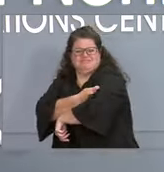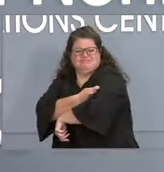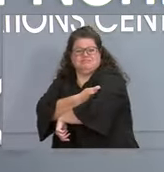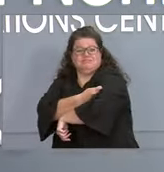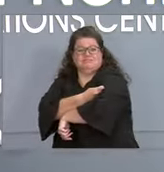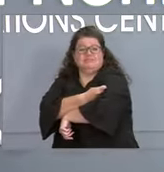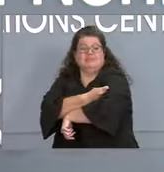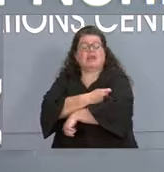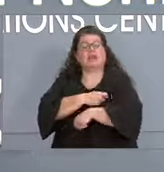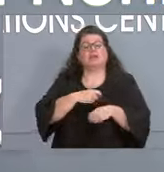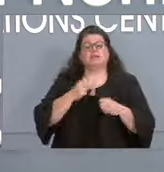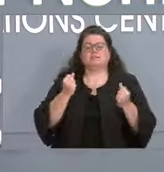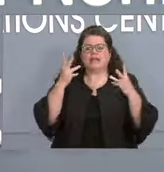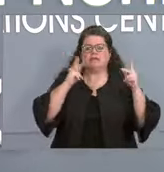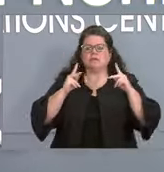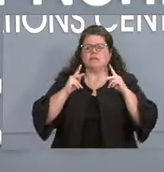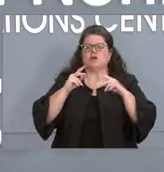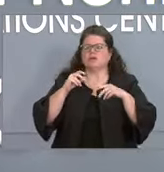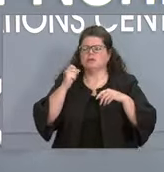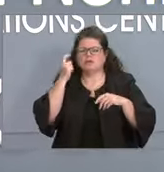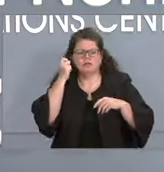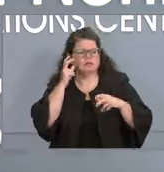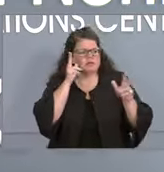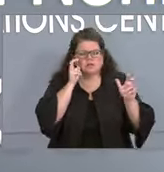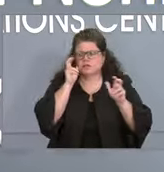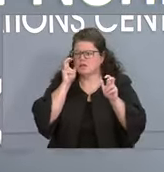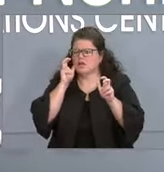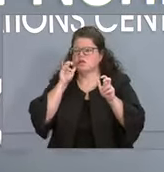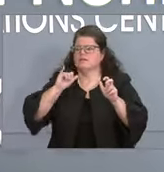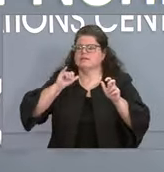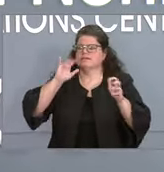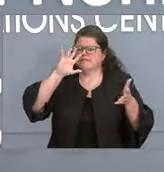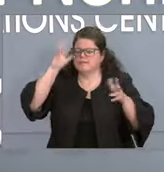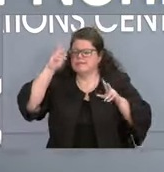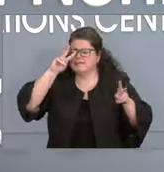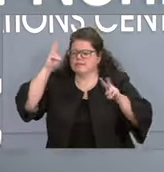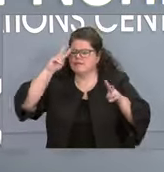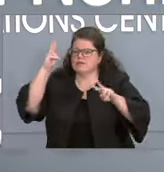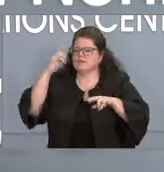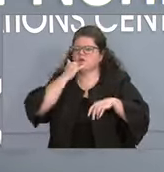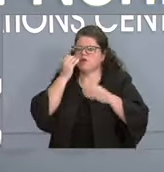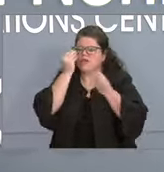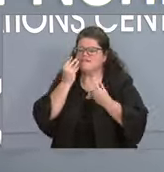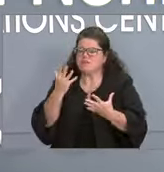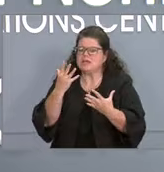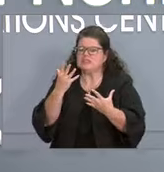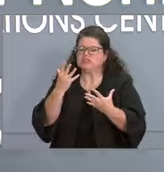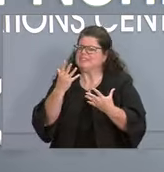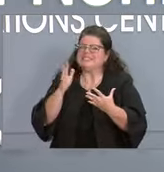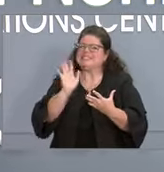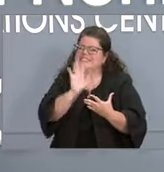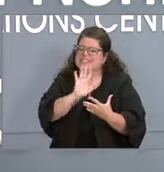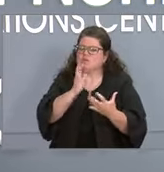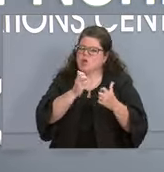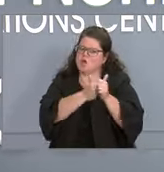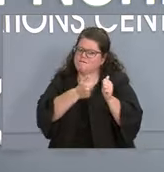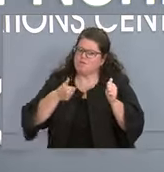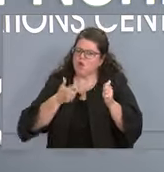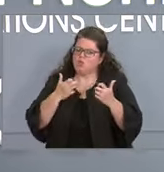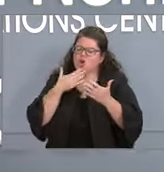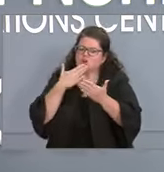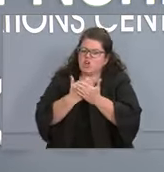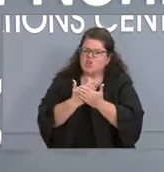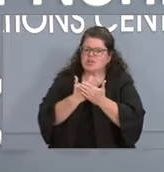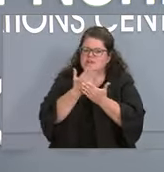about vaccines and treatment. Some houses of worship have also served as vaccination sites, and I